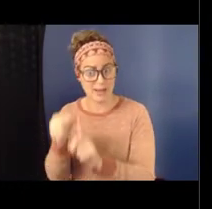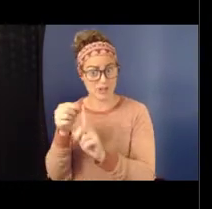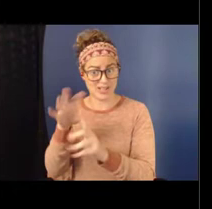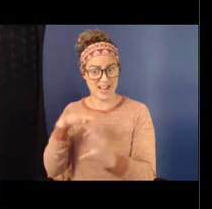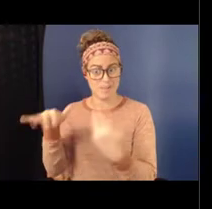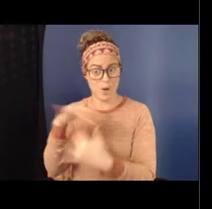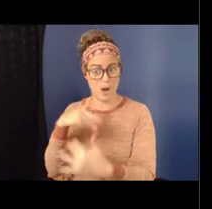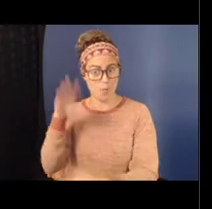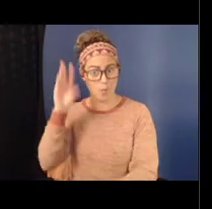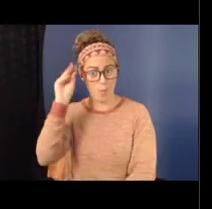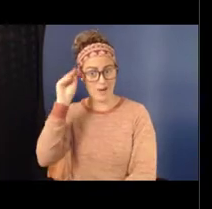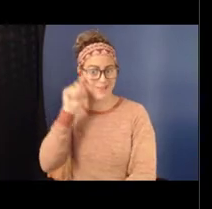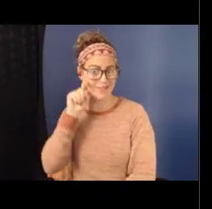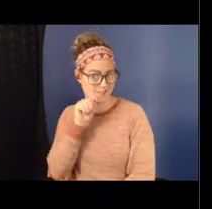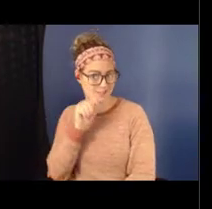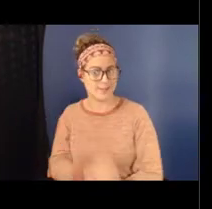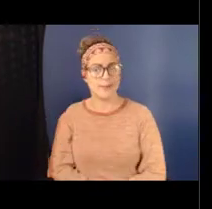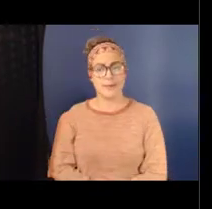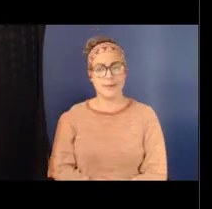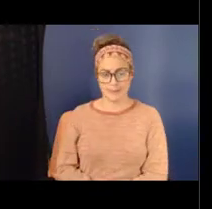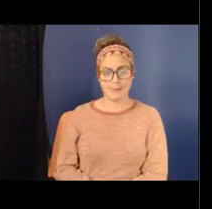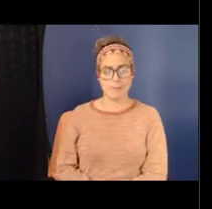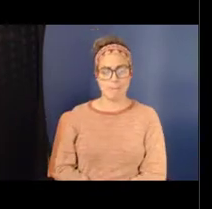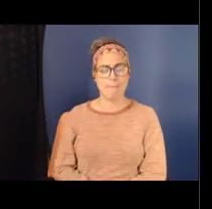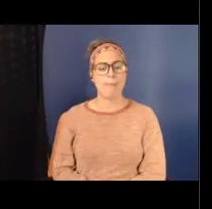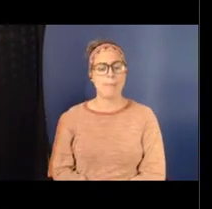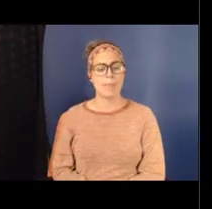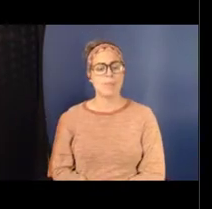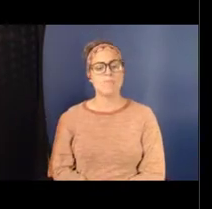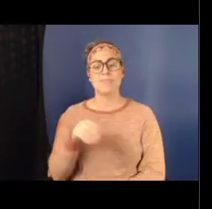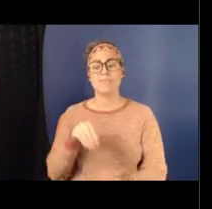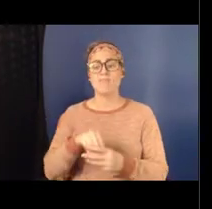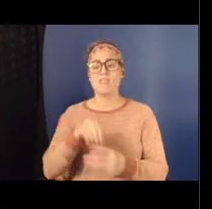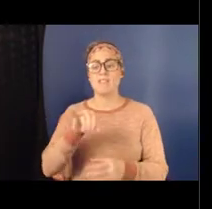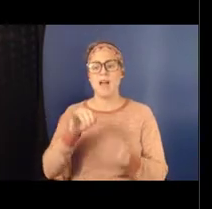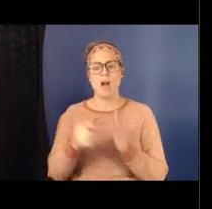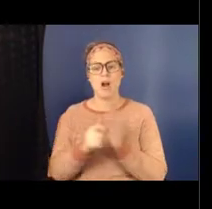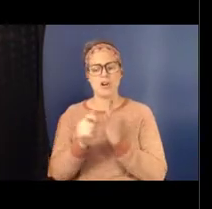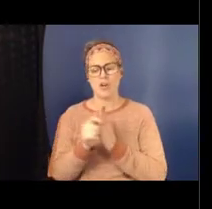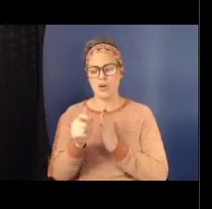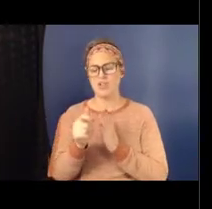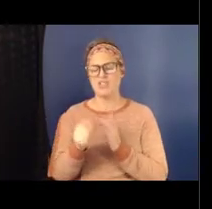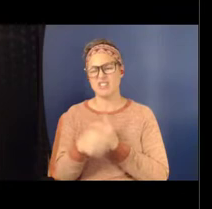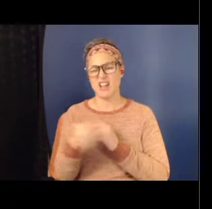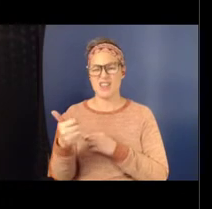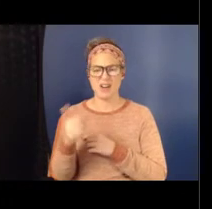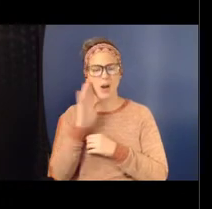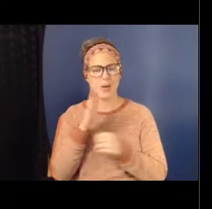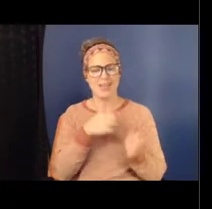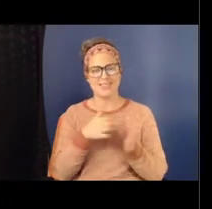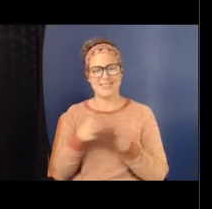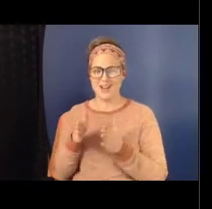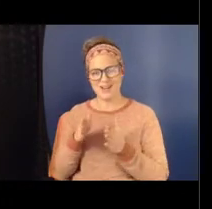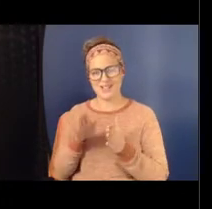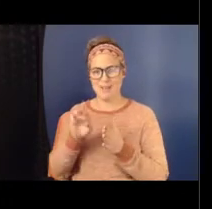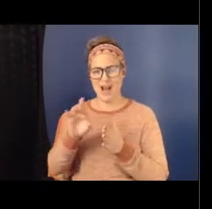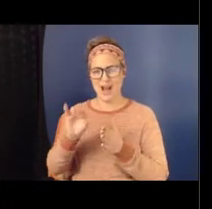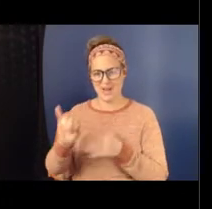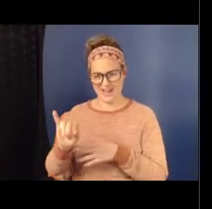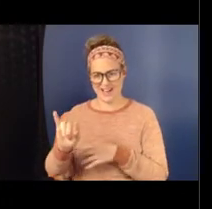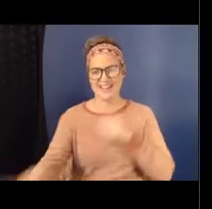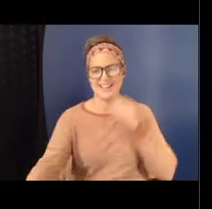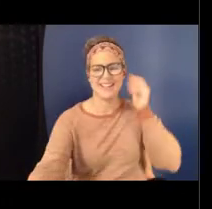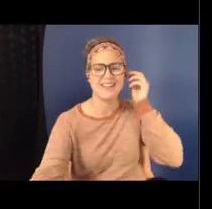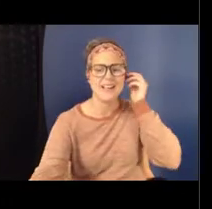then in the article, there's other, you I'm going to segue here to my dear colleague, Barry. And we have to think